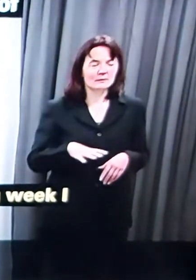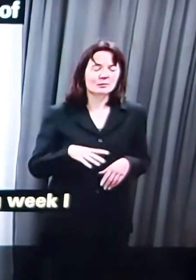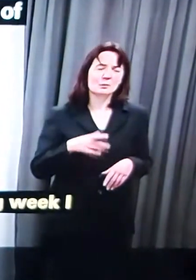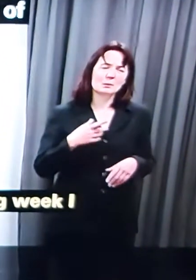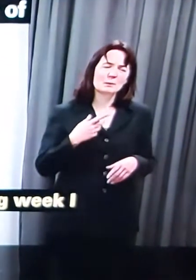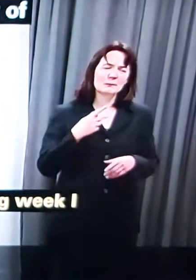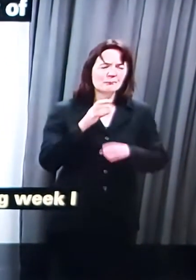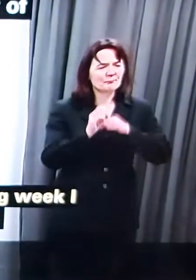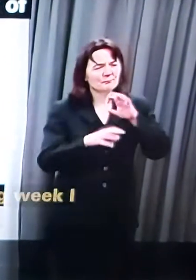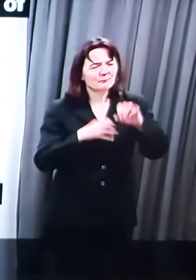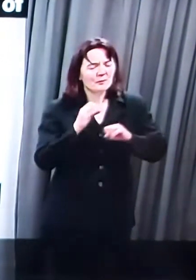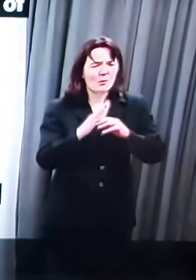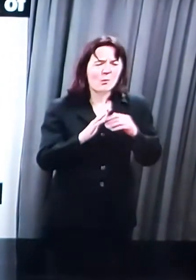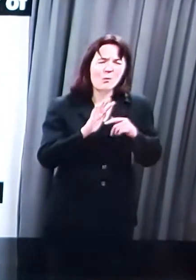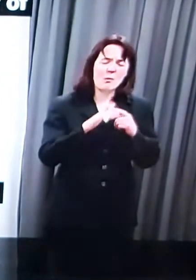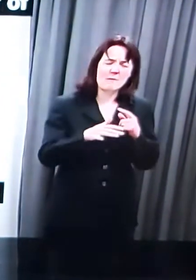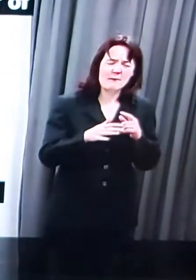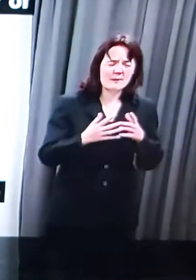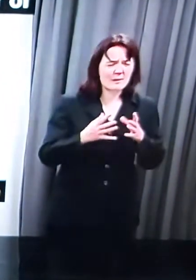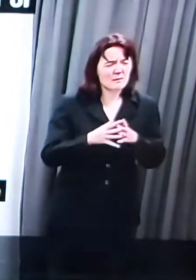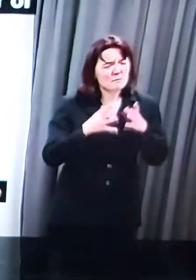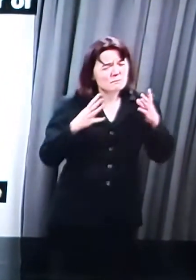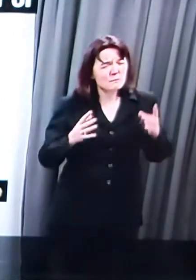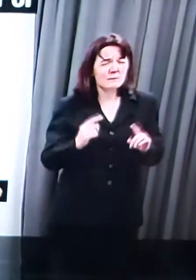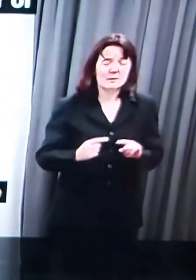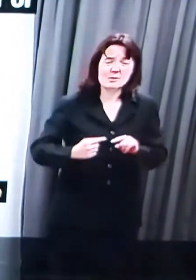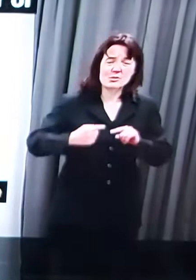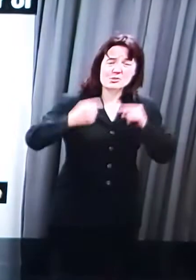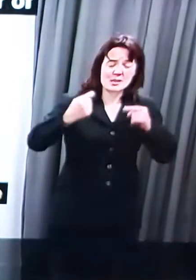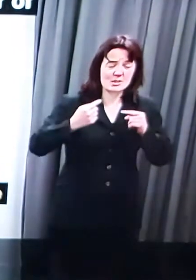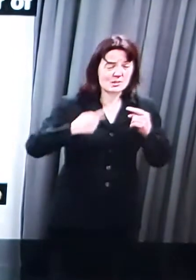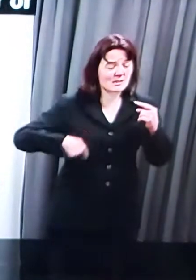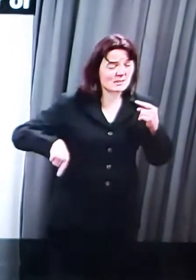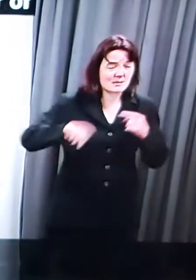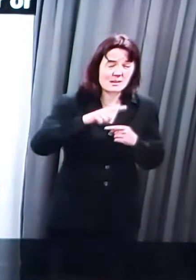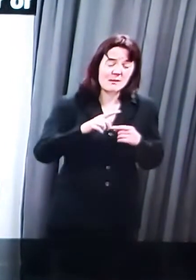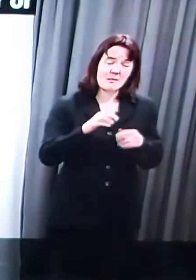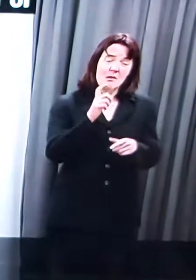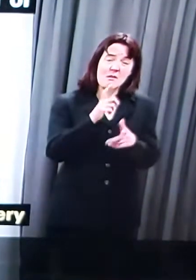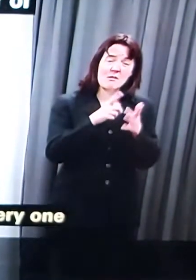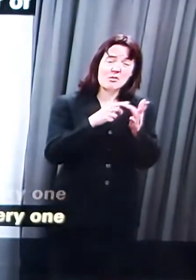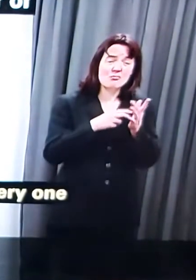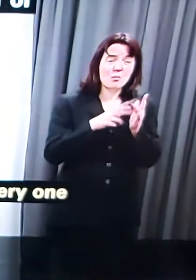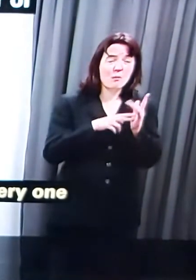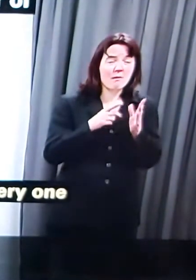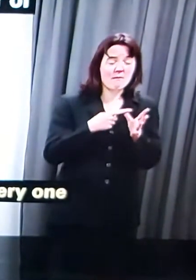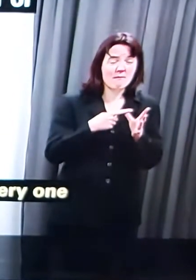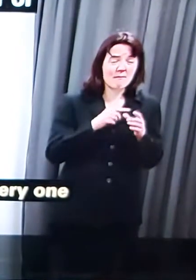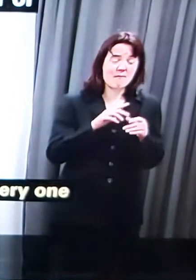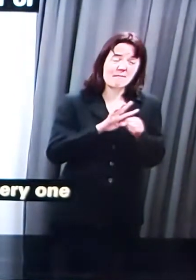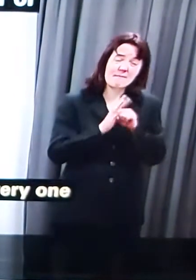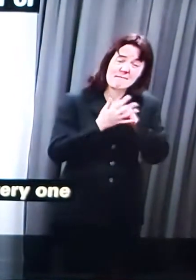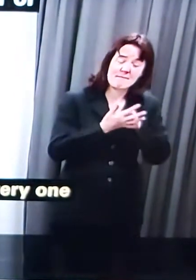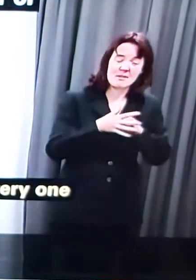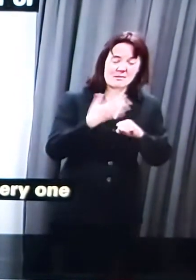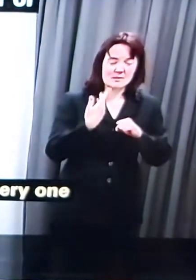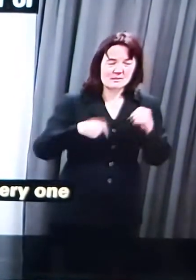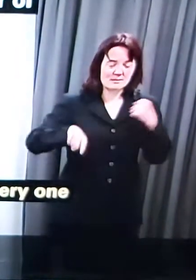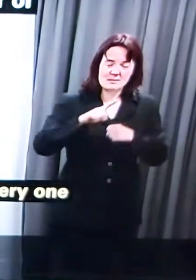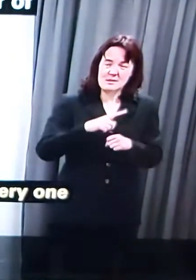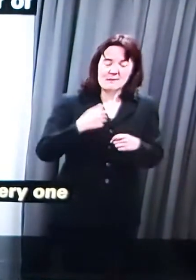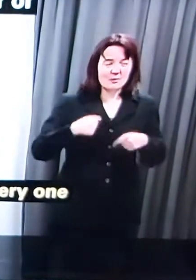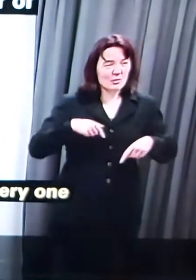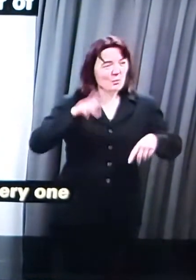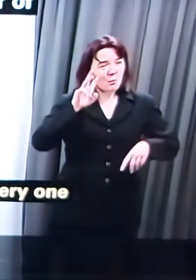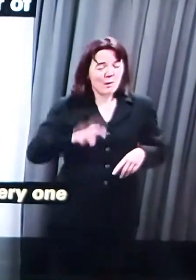which coronavirus has posed to every one of us here in Wales. In a space of